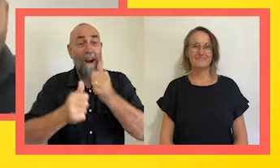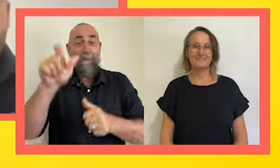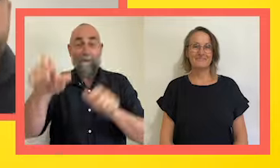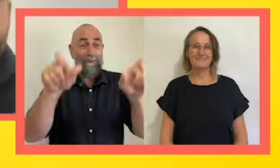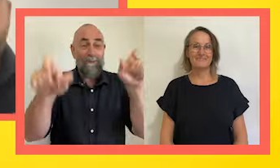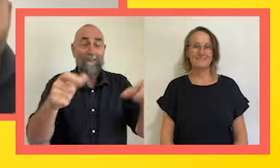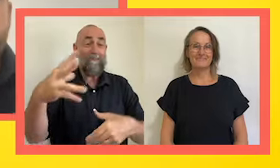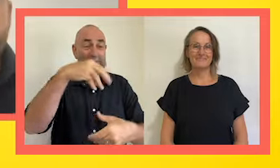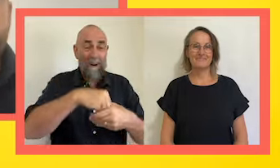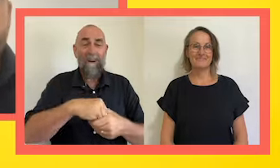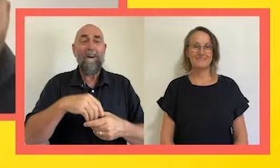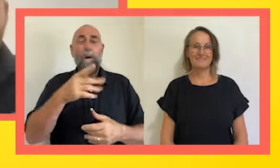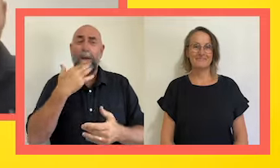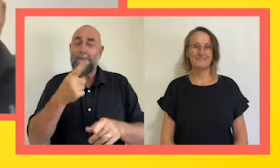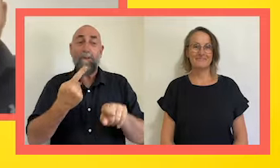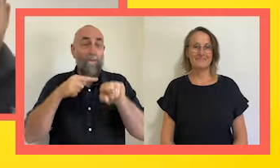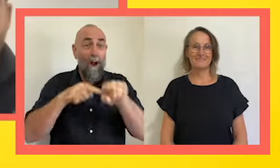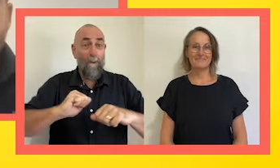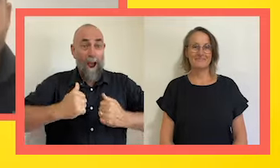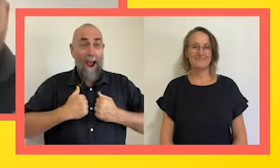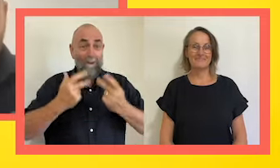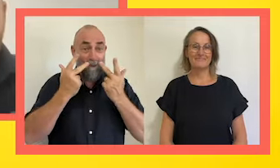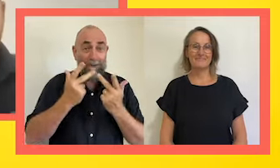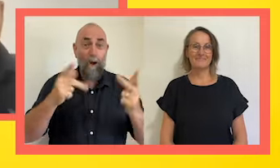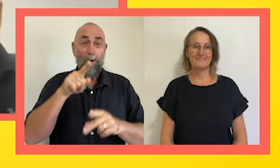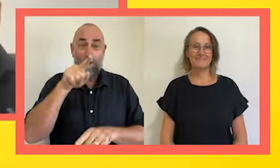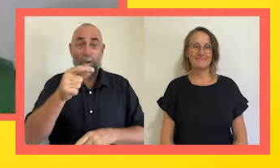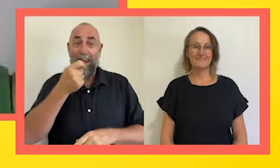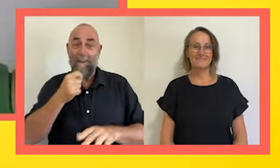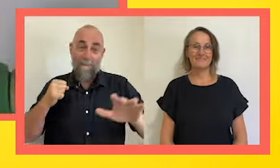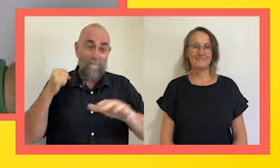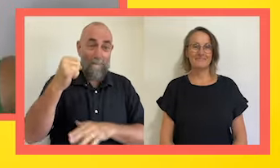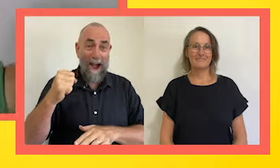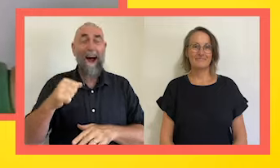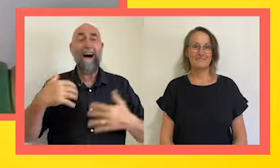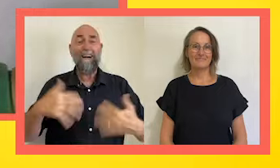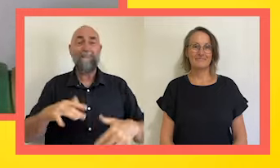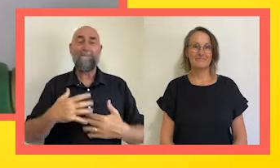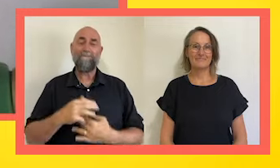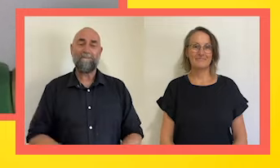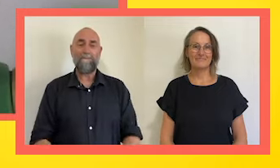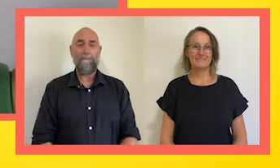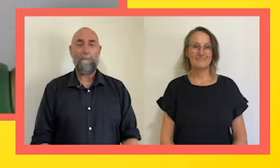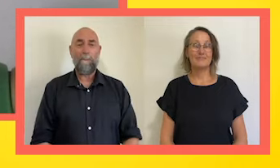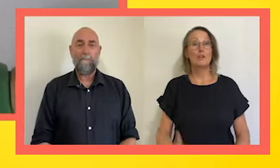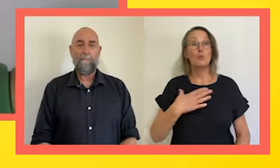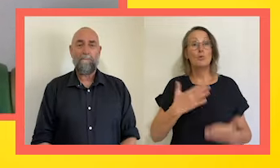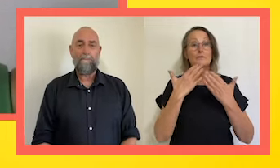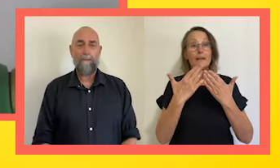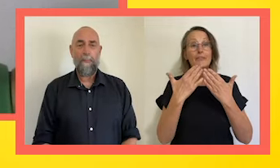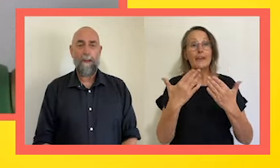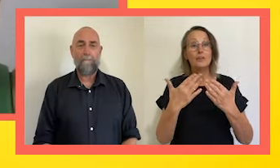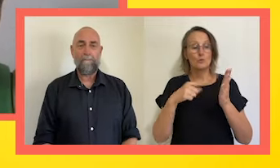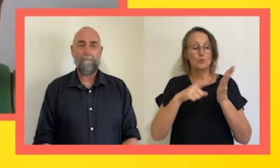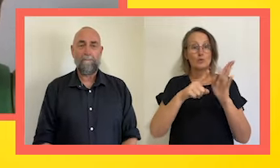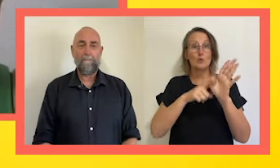sure you follow us at You Little Ripper wherever you get your podcast from. We'd like to say a big thank you to Toyota for supporting